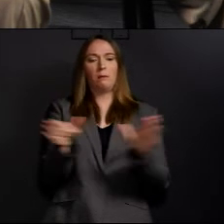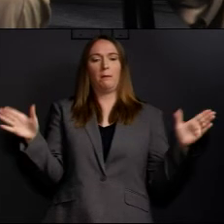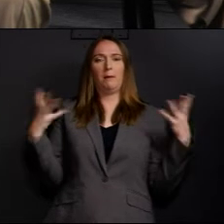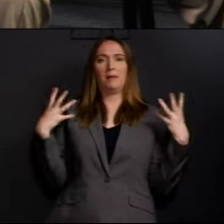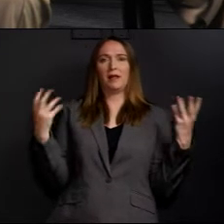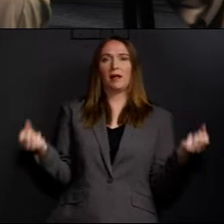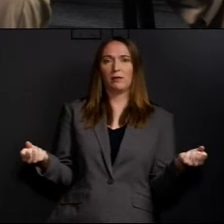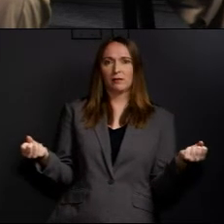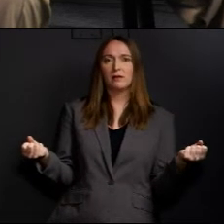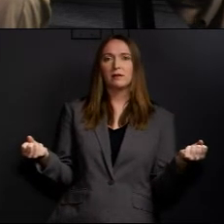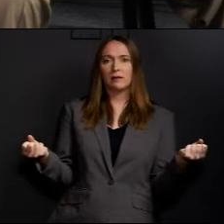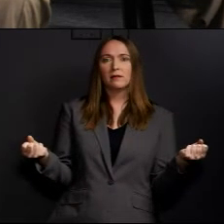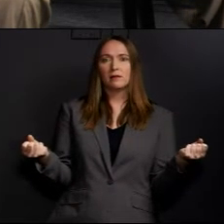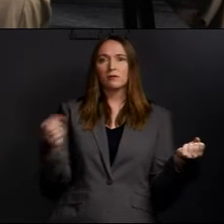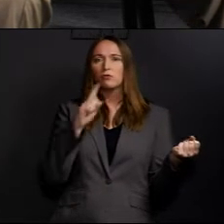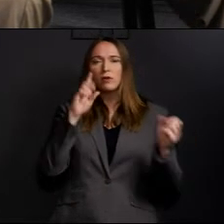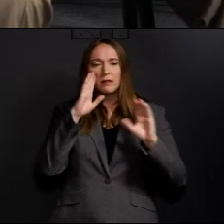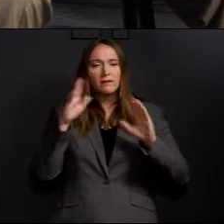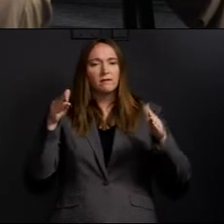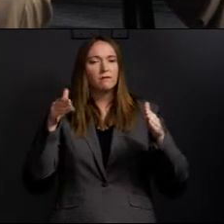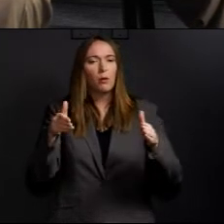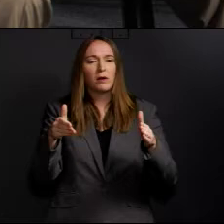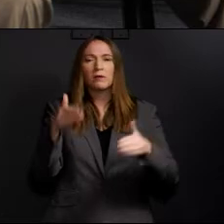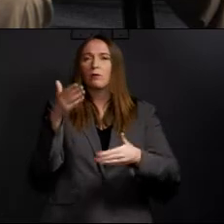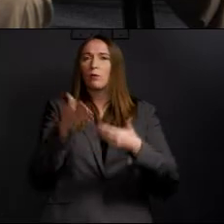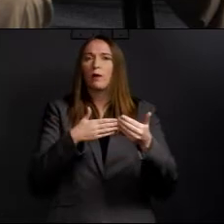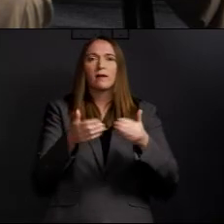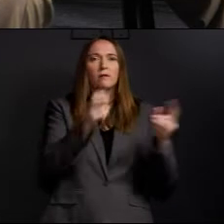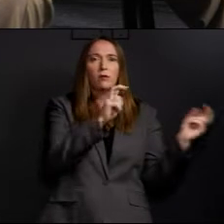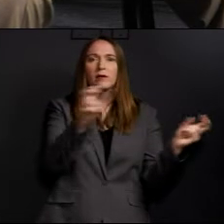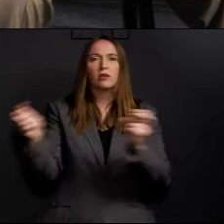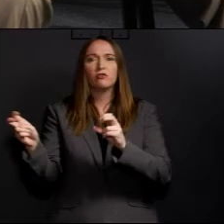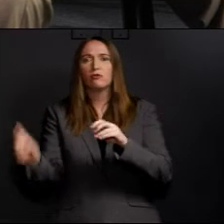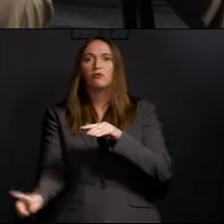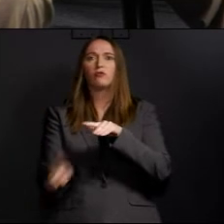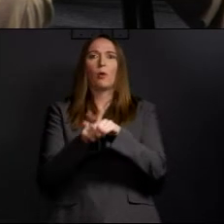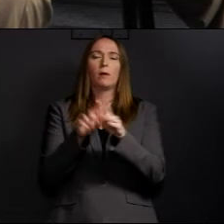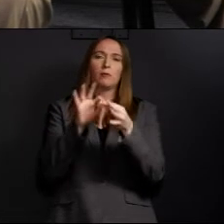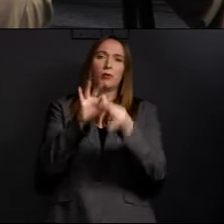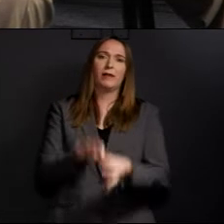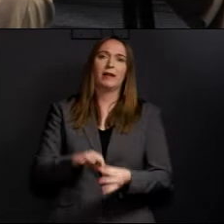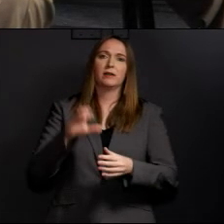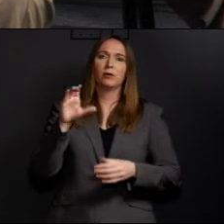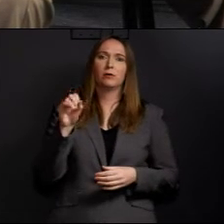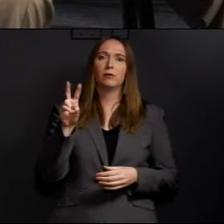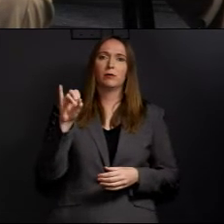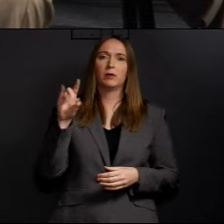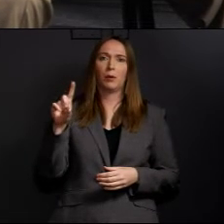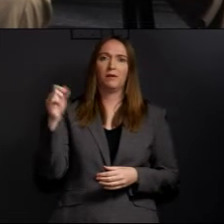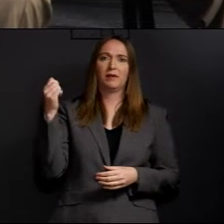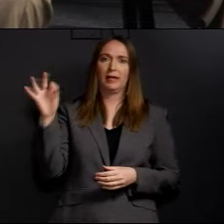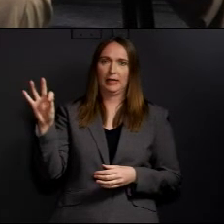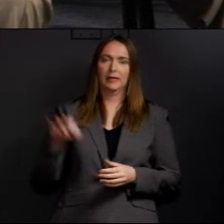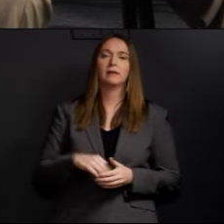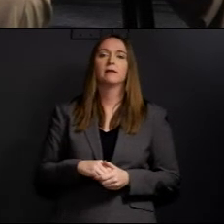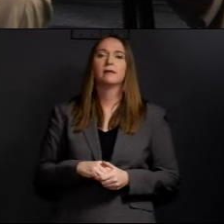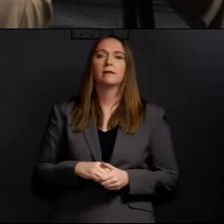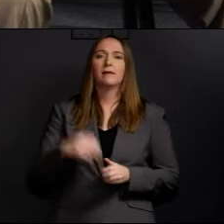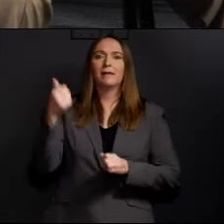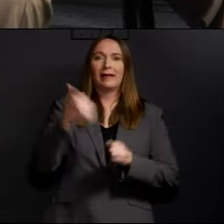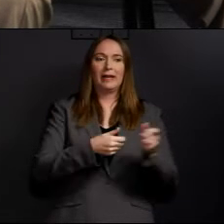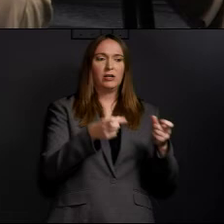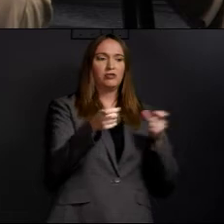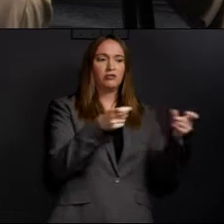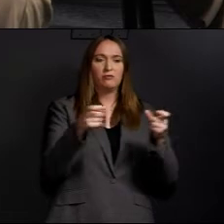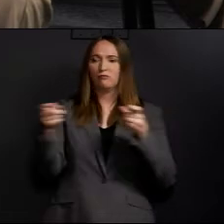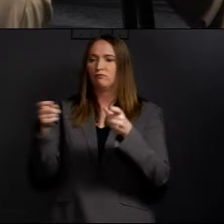the issues surrounding this pandemic that we're dealing with in the city. Each committee that we formed has two council members